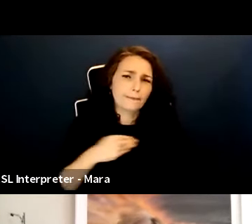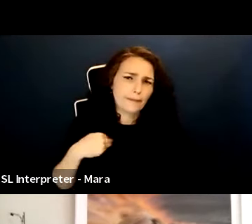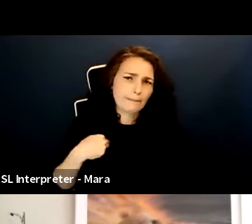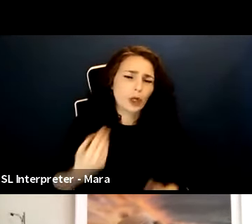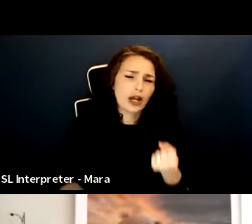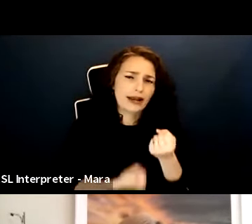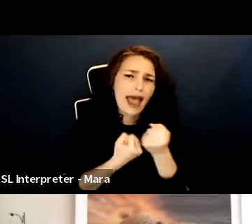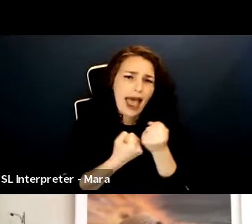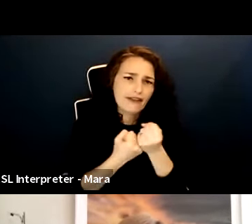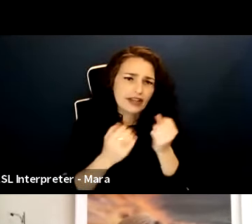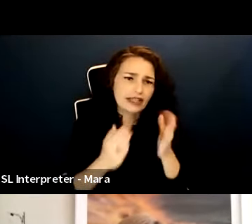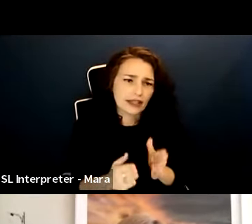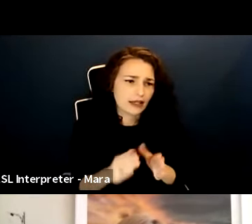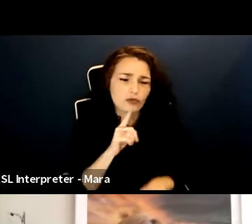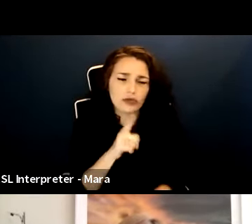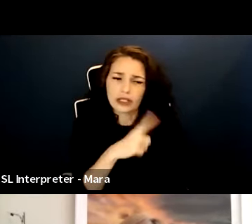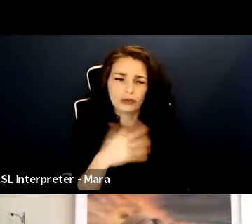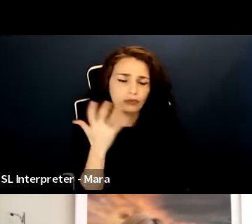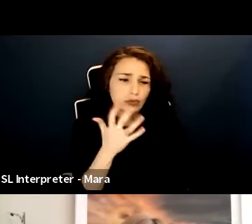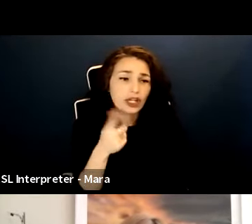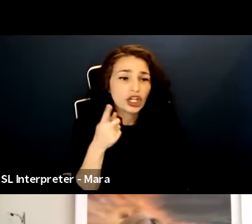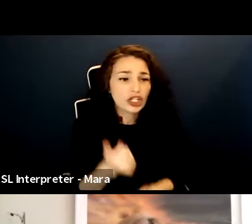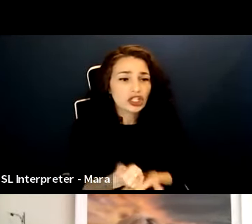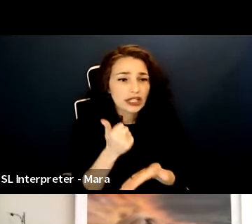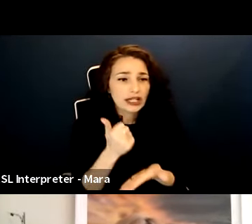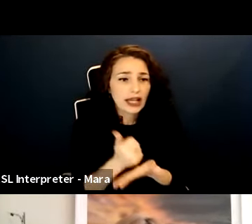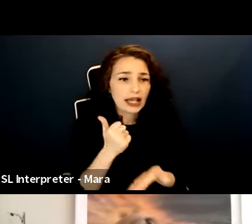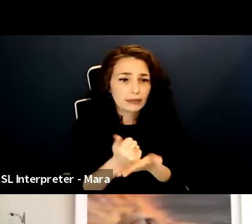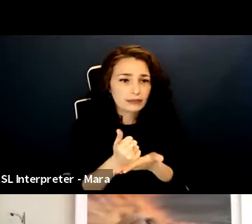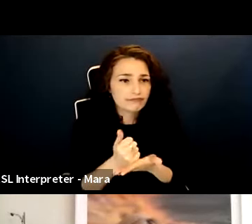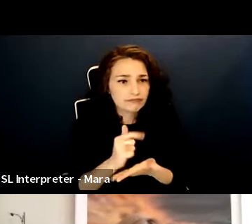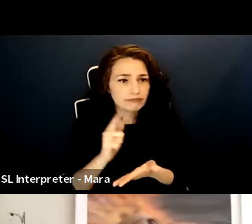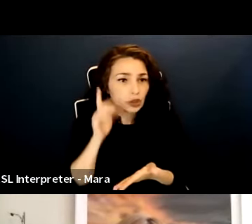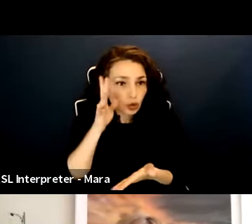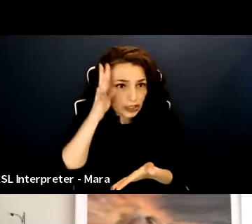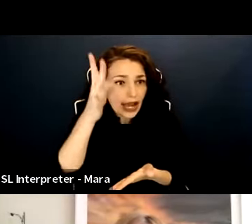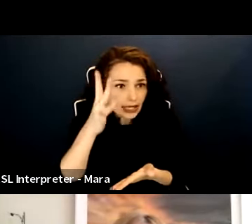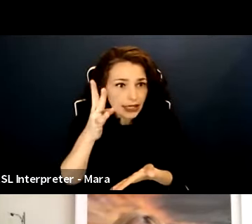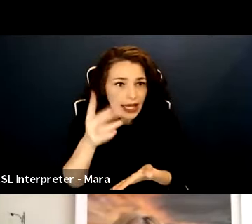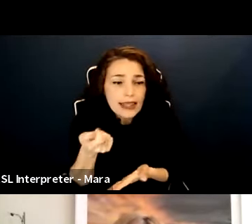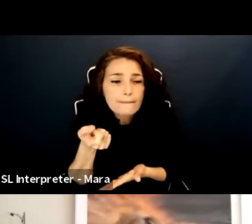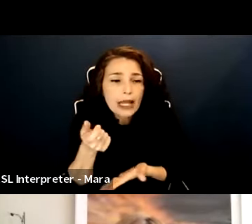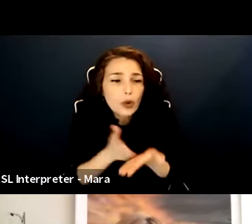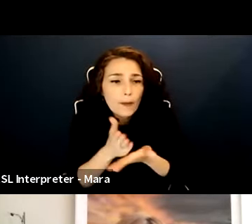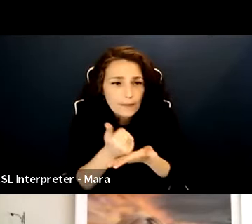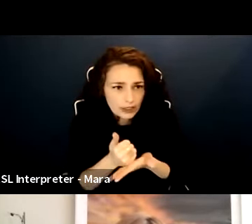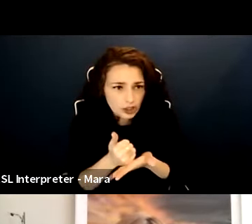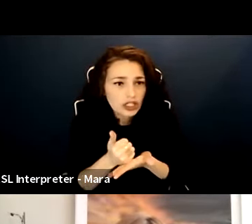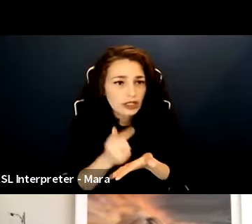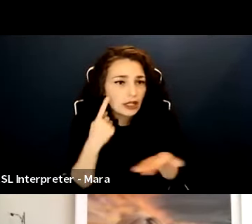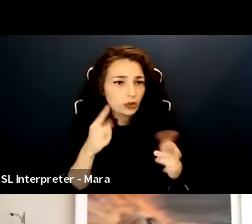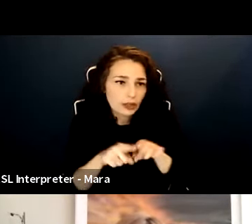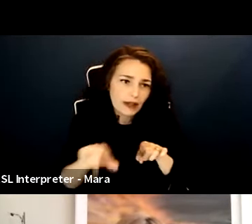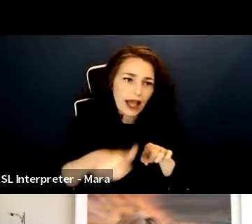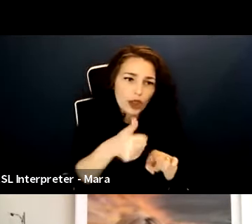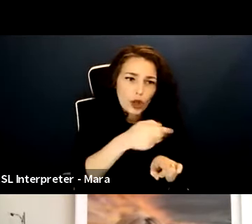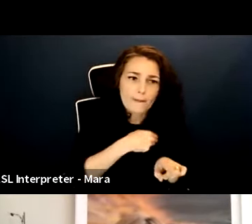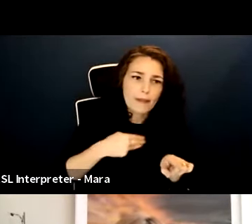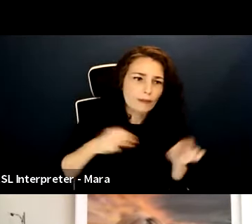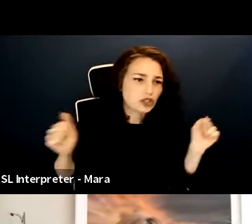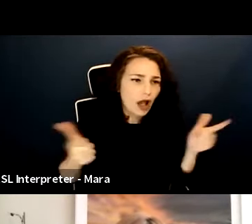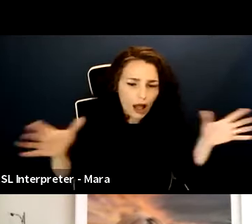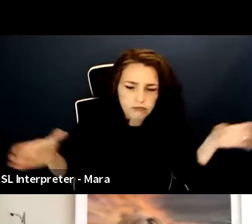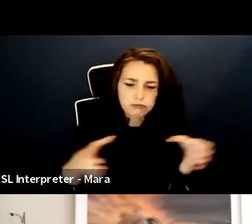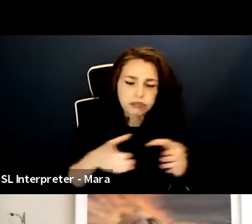for members. She helped to create this micro budget agreement along with other members who are just as committed to the membership and she and they